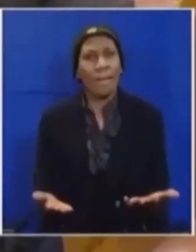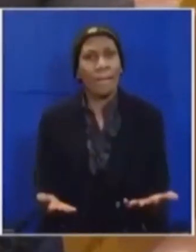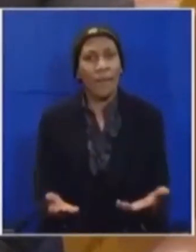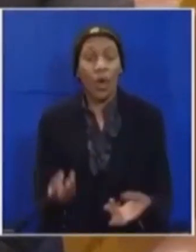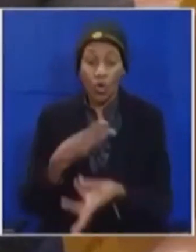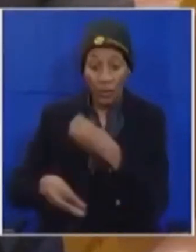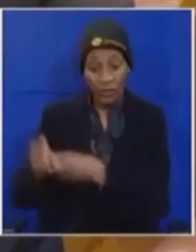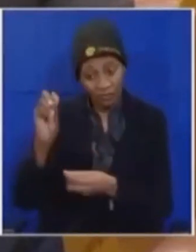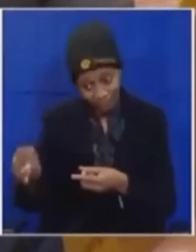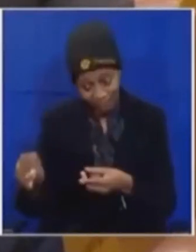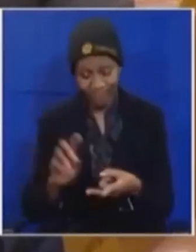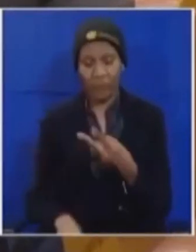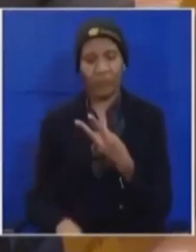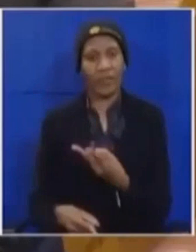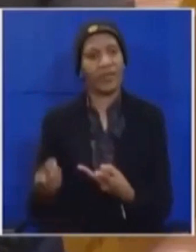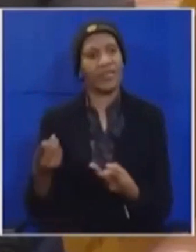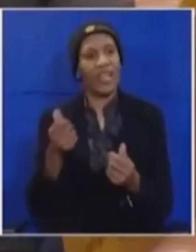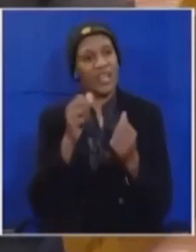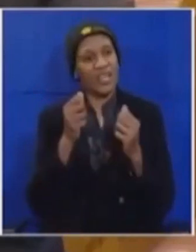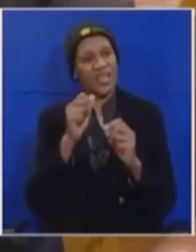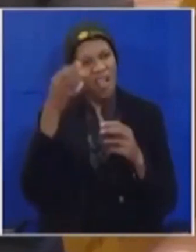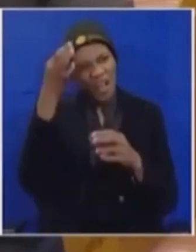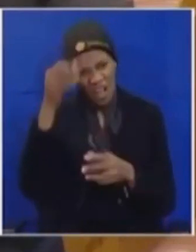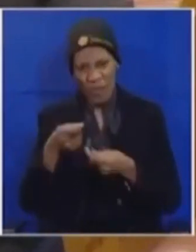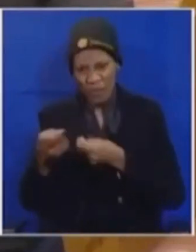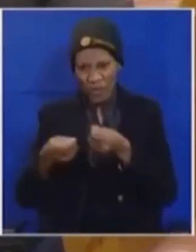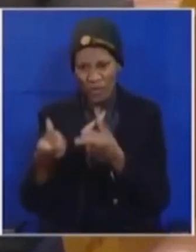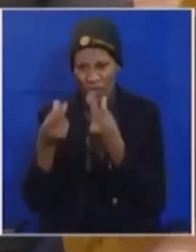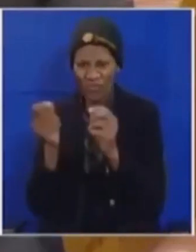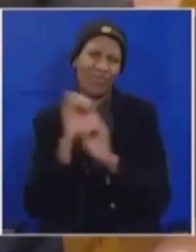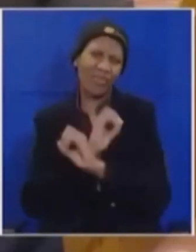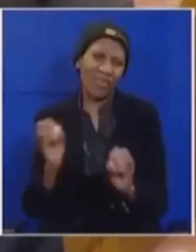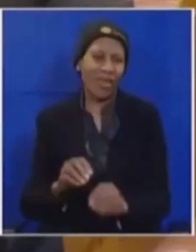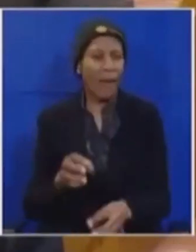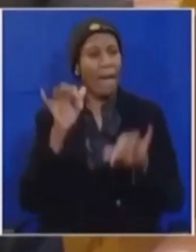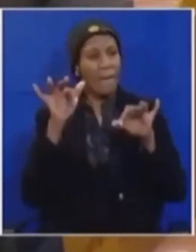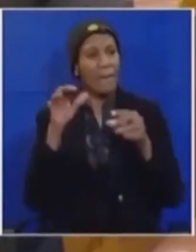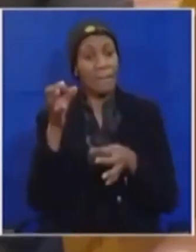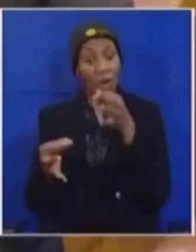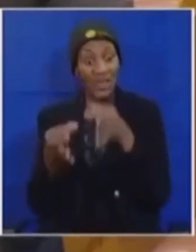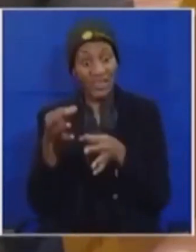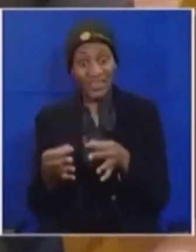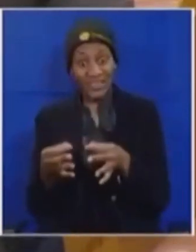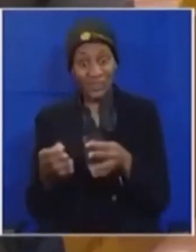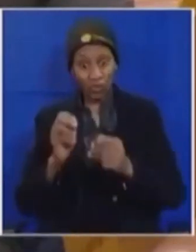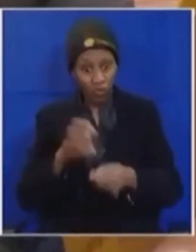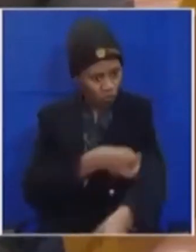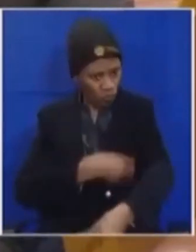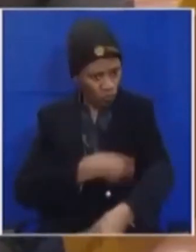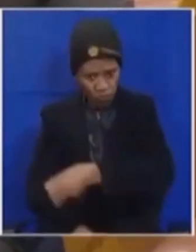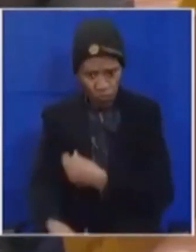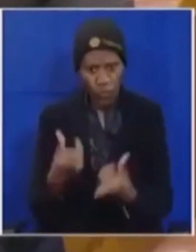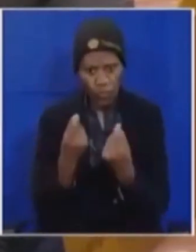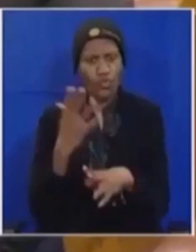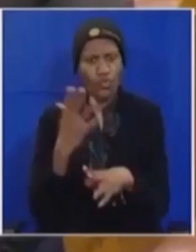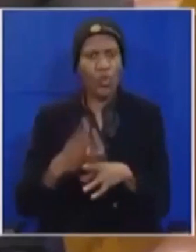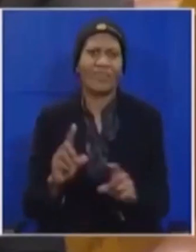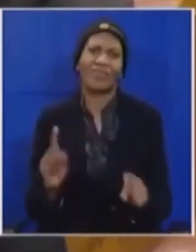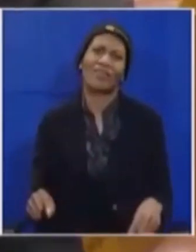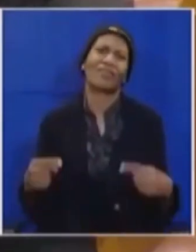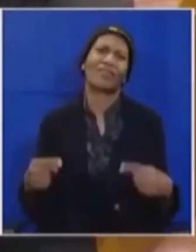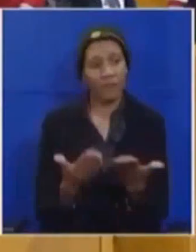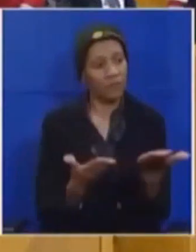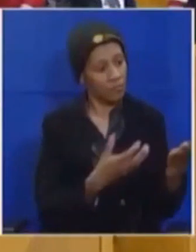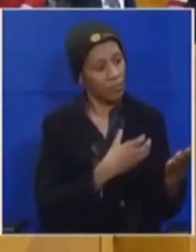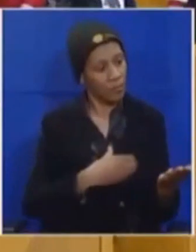corruption there's an incapable state and there's a lack of political will to achieve what the ambitions of the constitution